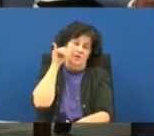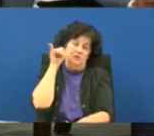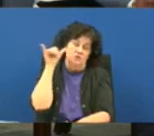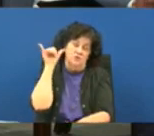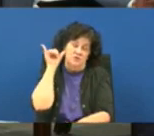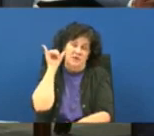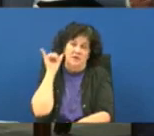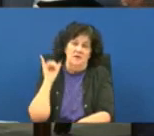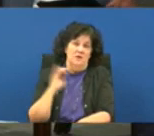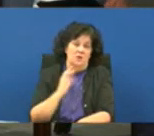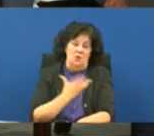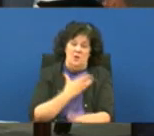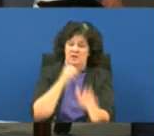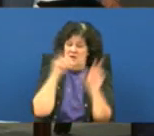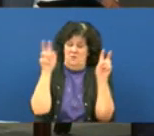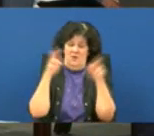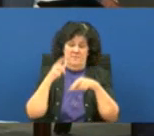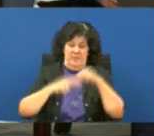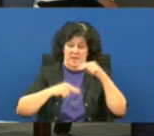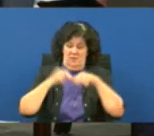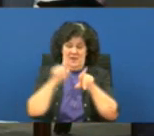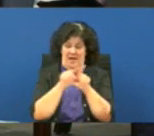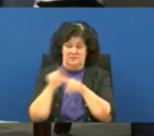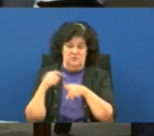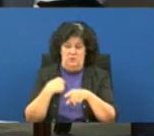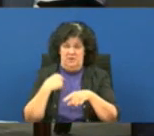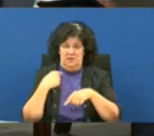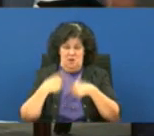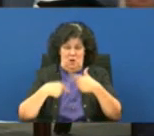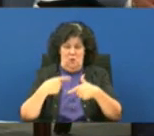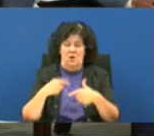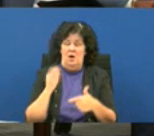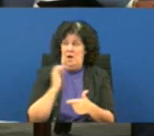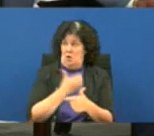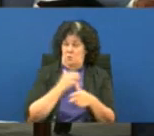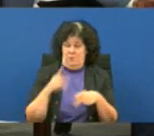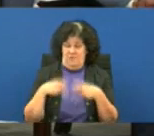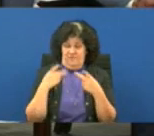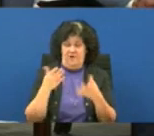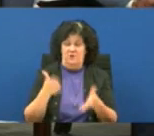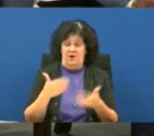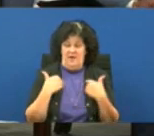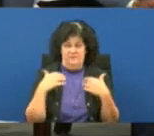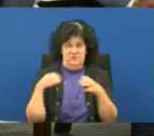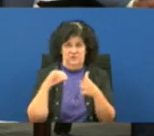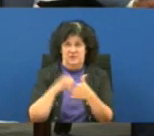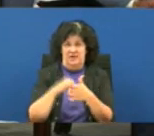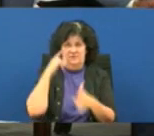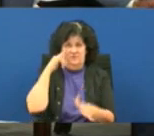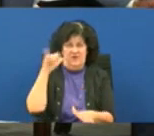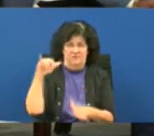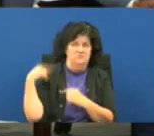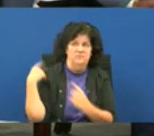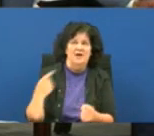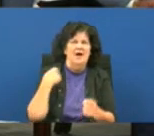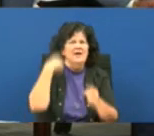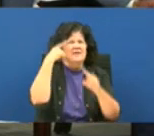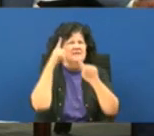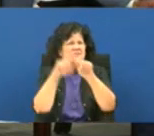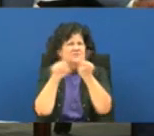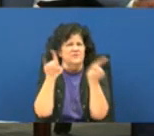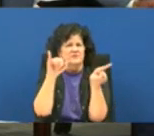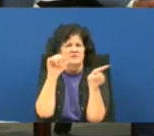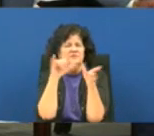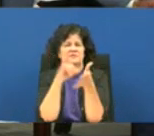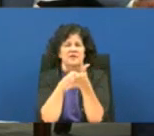we're not building as we go um the provider that we have has been doing this forever i do think that the difference is the